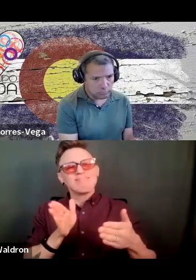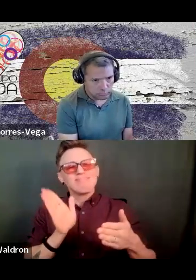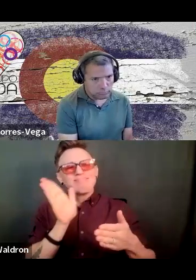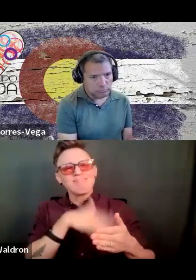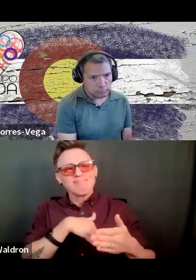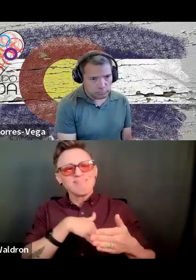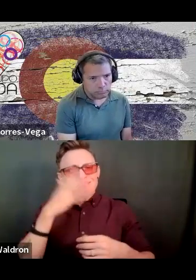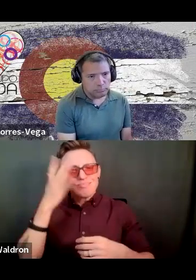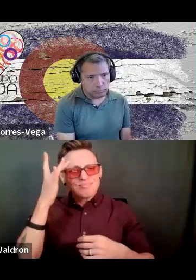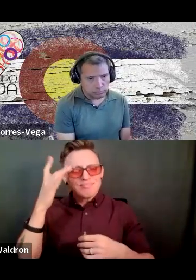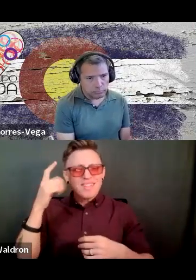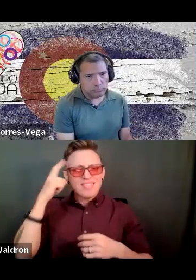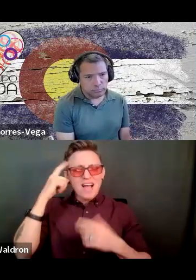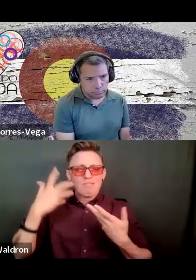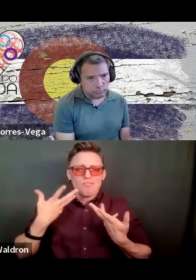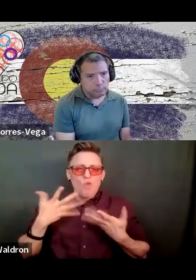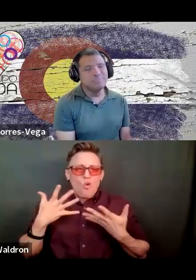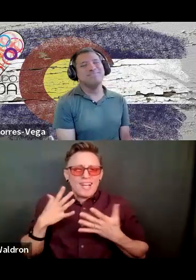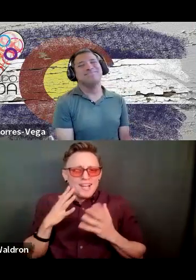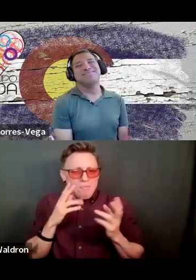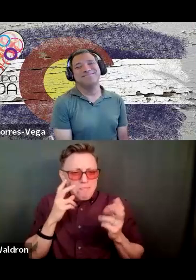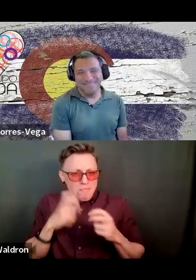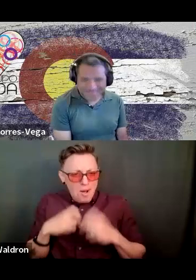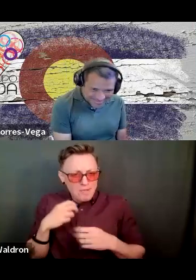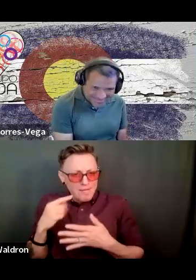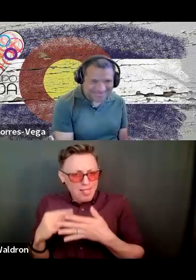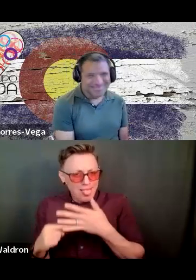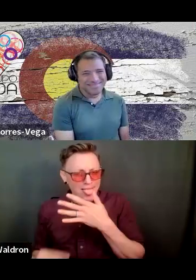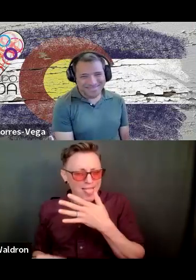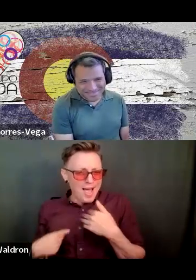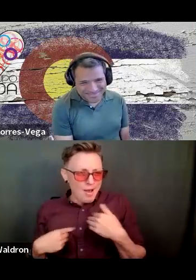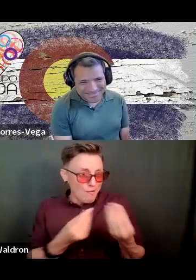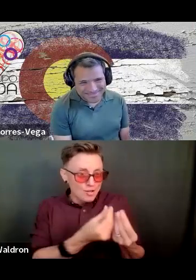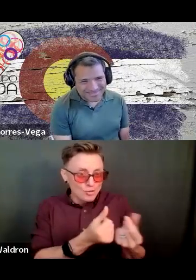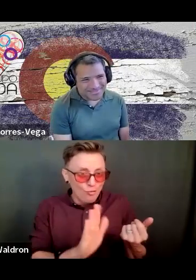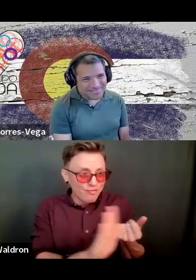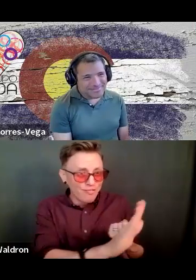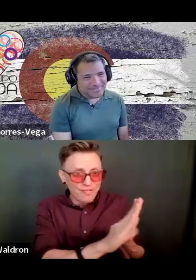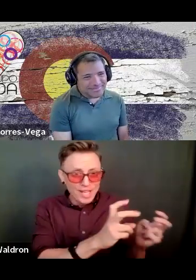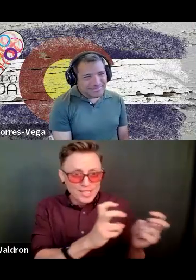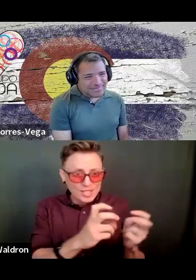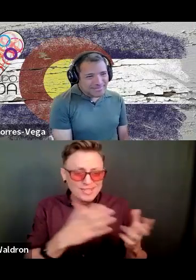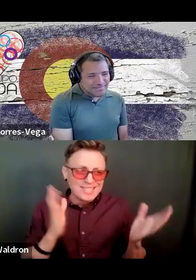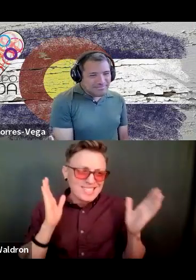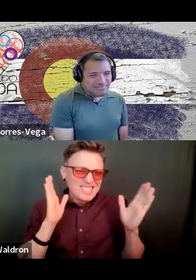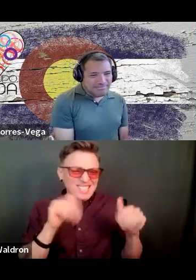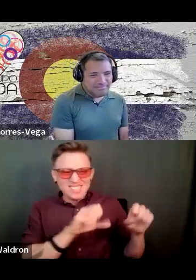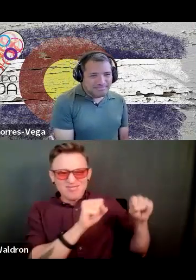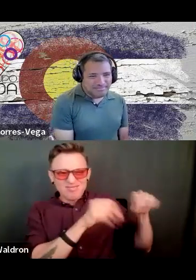that I have enough problems of my own. How am I going to try to solve other people's problems? So I looked into